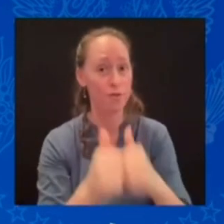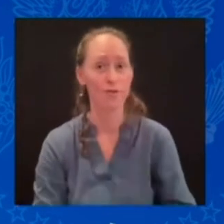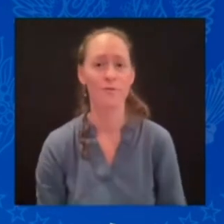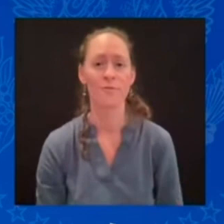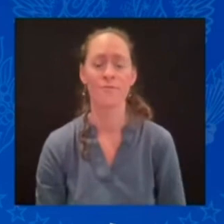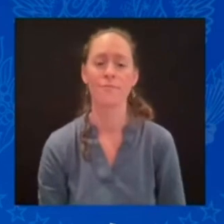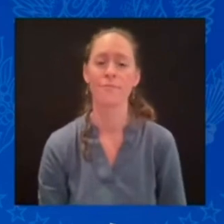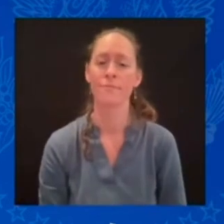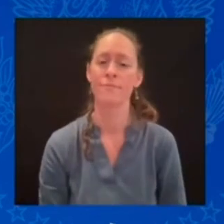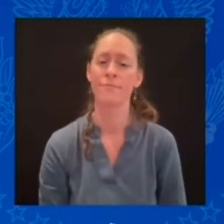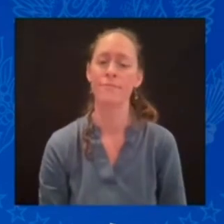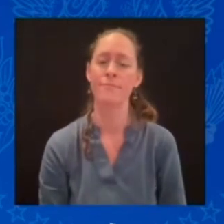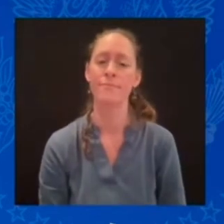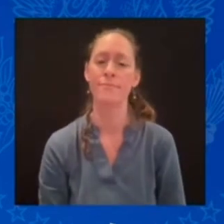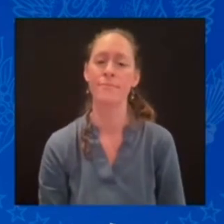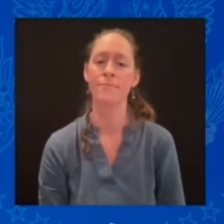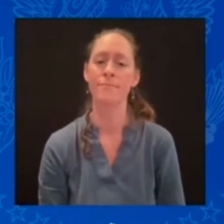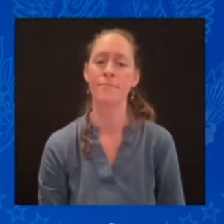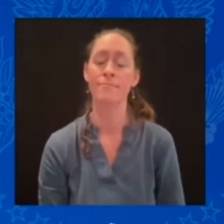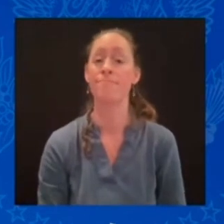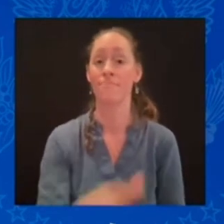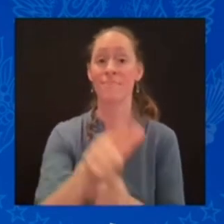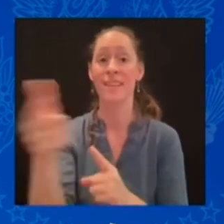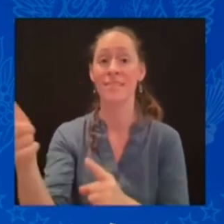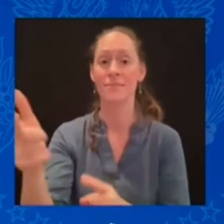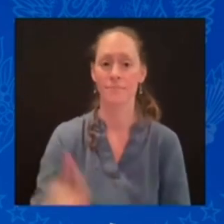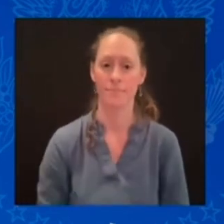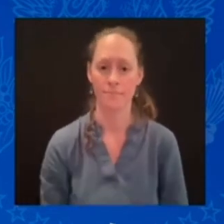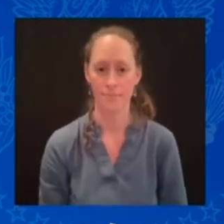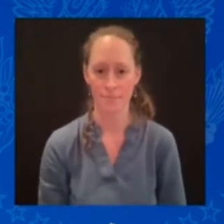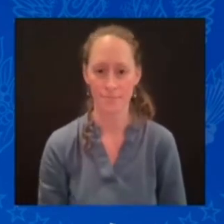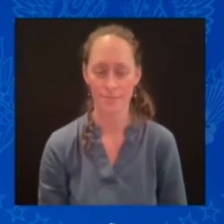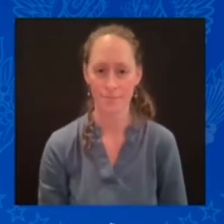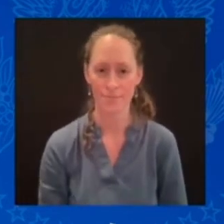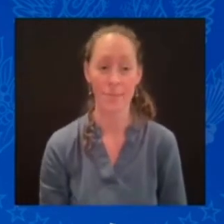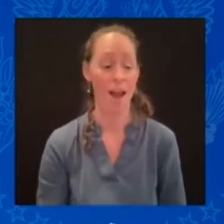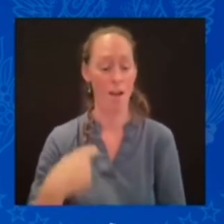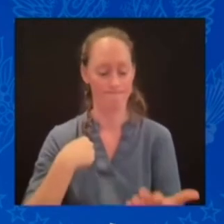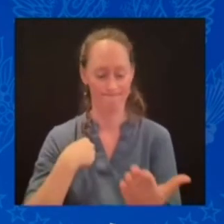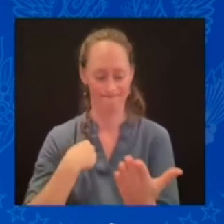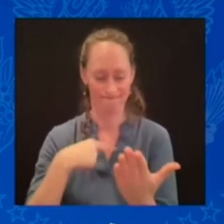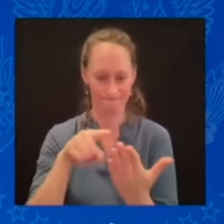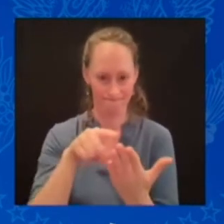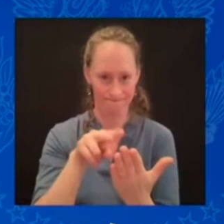Oh, I've called on somebody. I'm sorry. Wall Street Journal. Andrew.